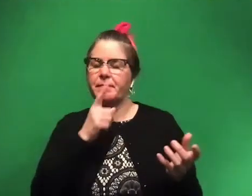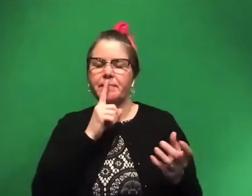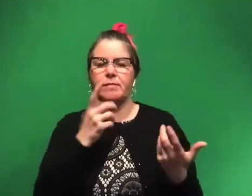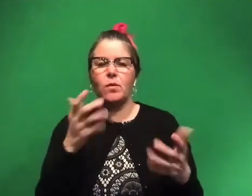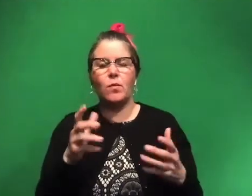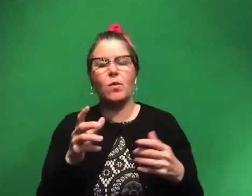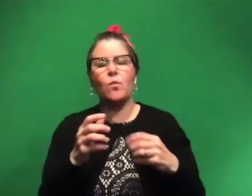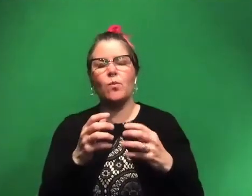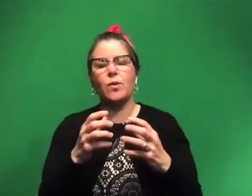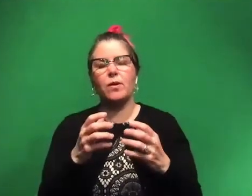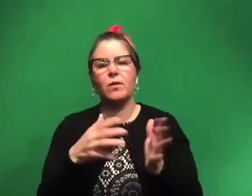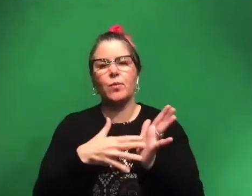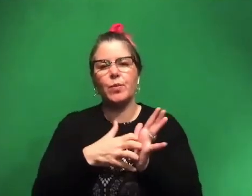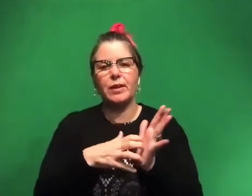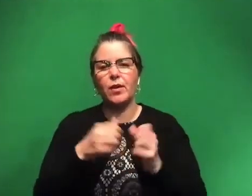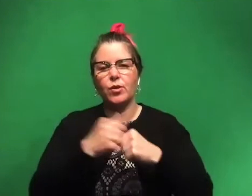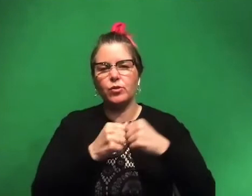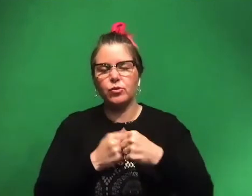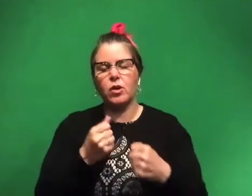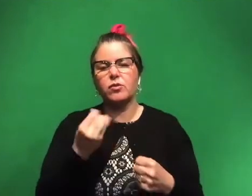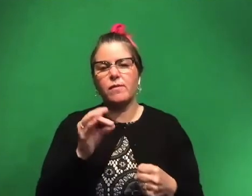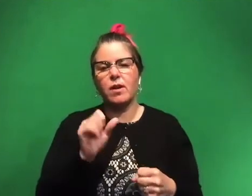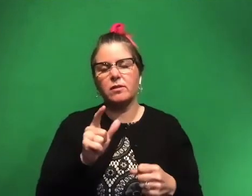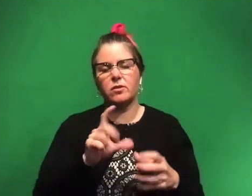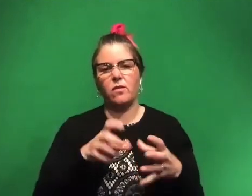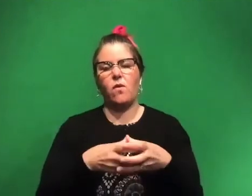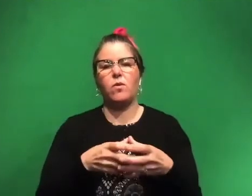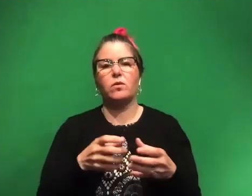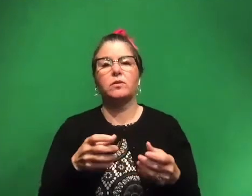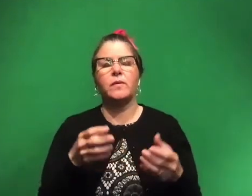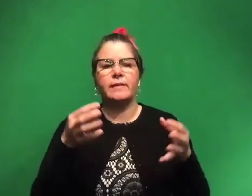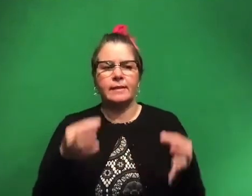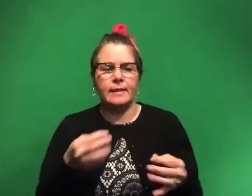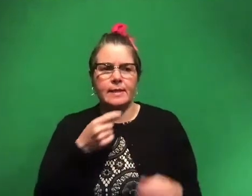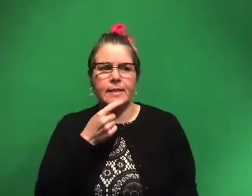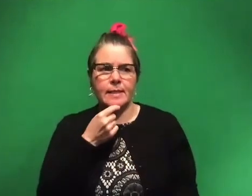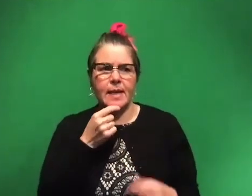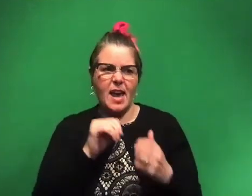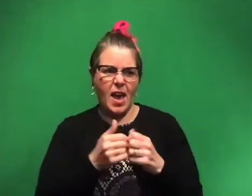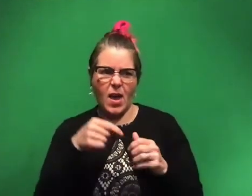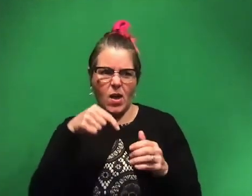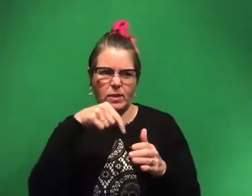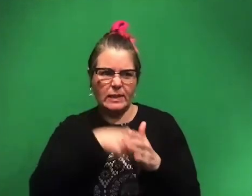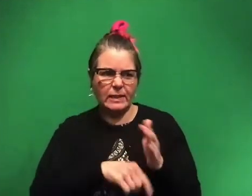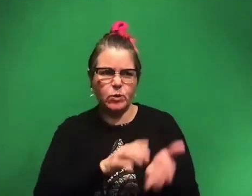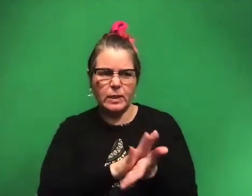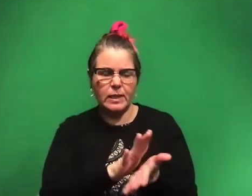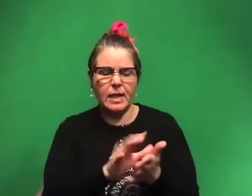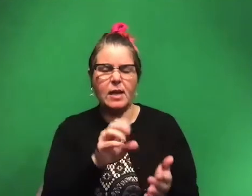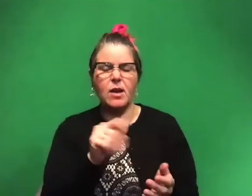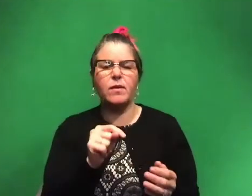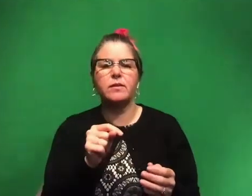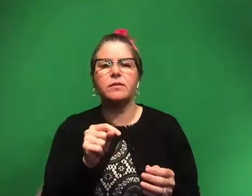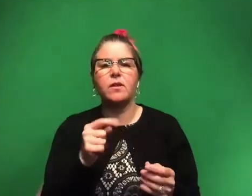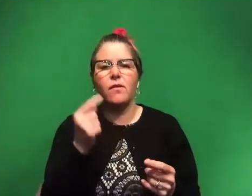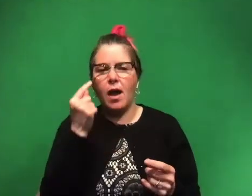structure of that fossil as a whole. So we'll make a decision whether to, how far to clean it out. So for the holes, like for the